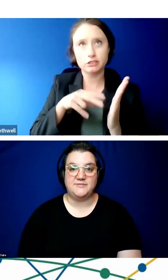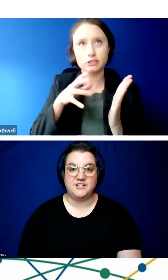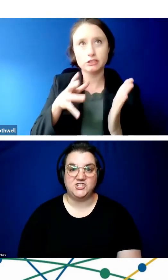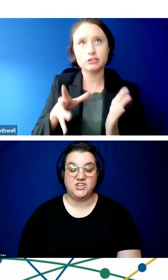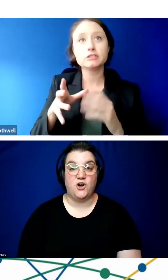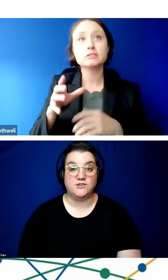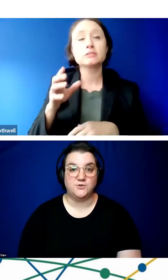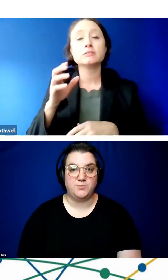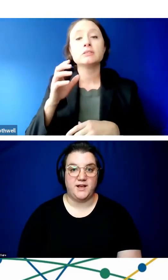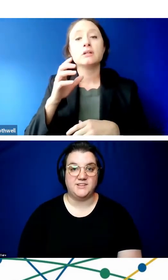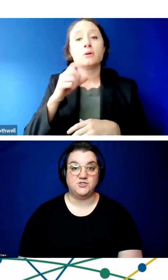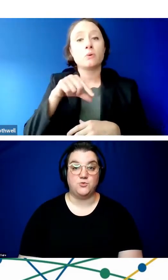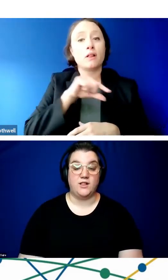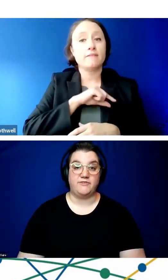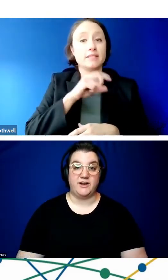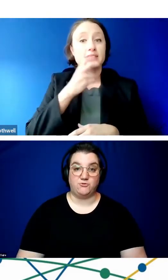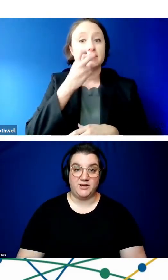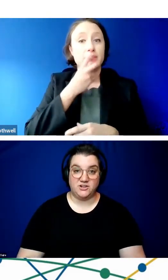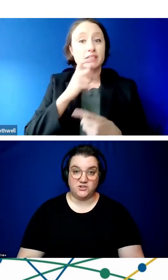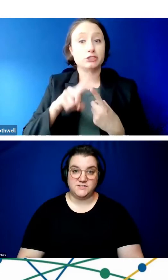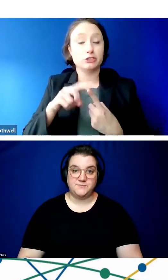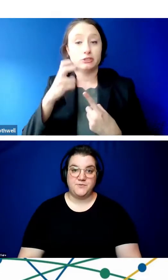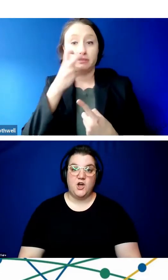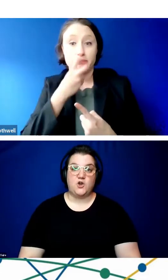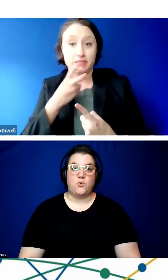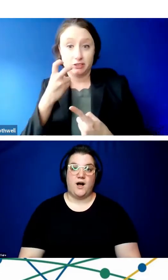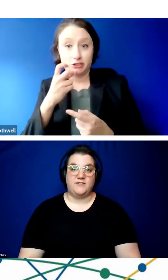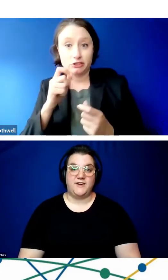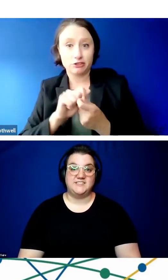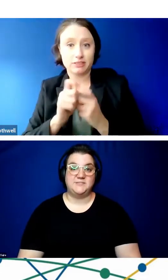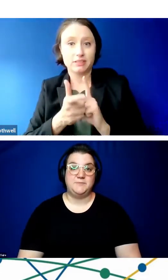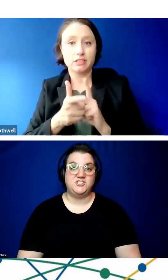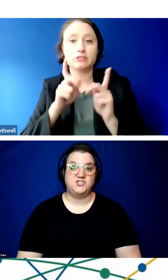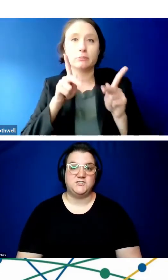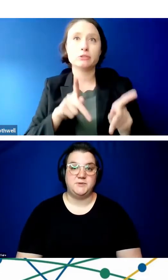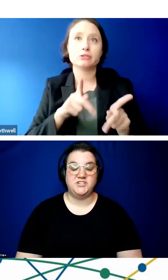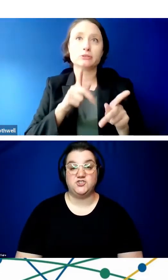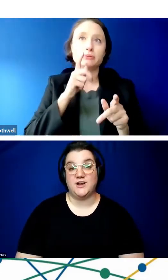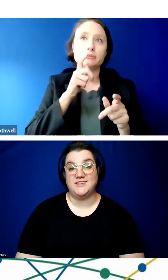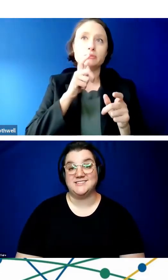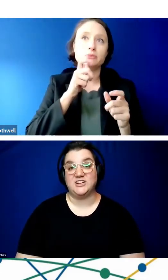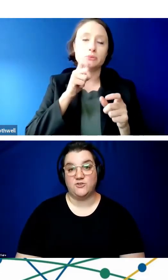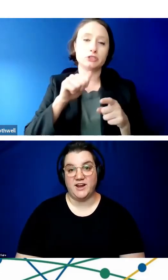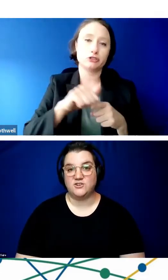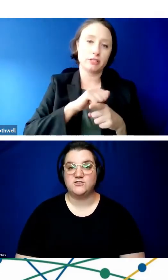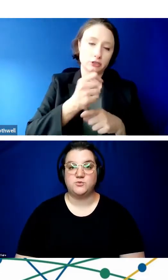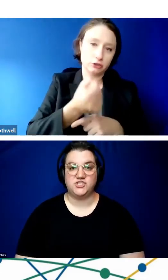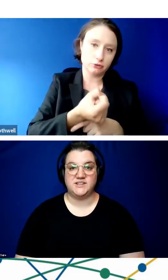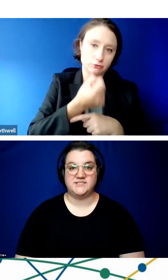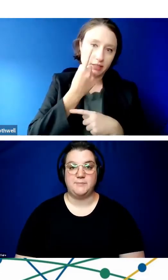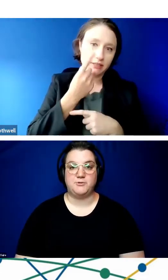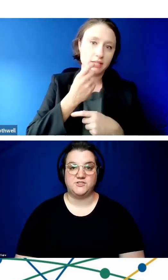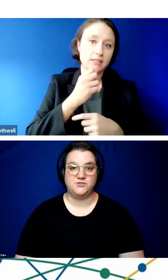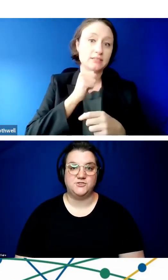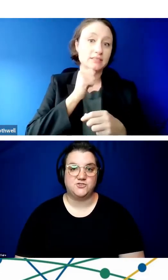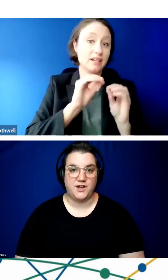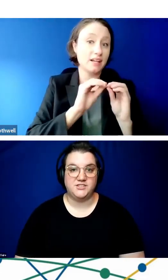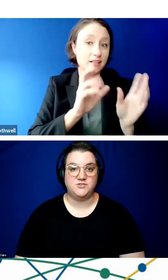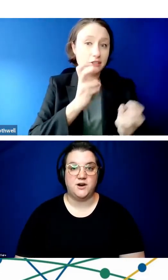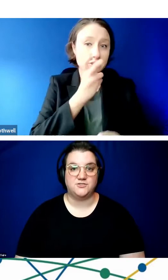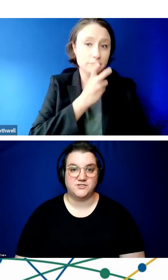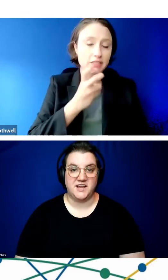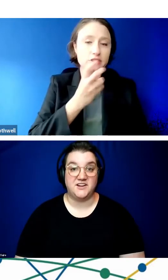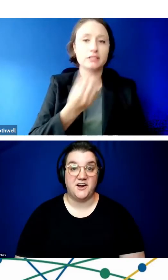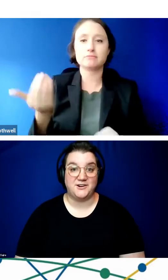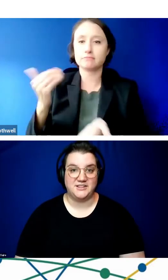This definition also applies to qualified readers, qualified speech-to-speech transliterators, which is a person who is